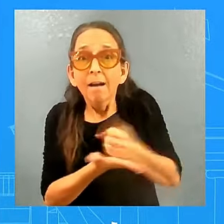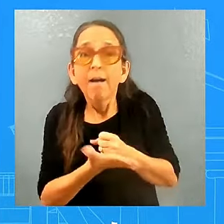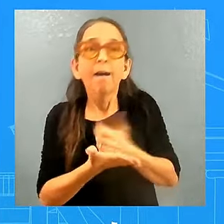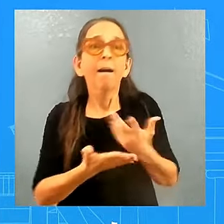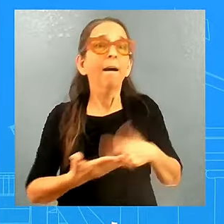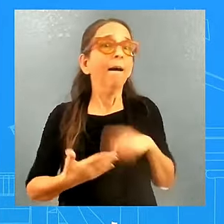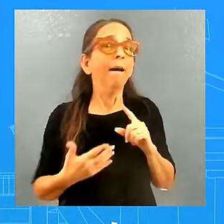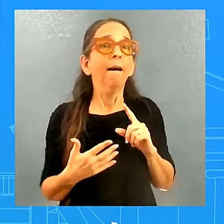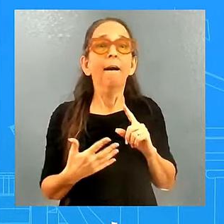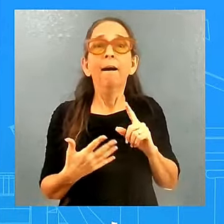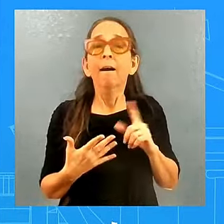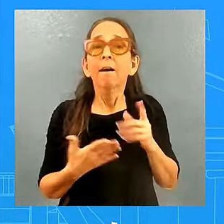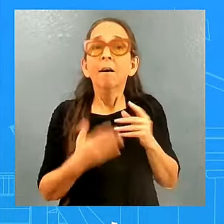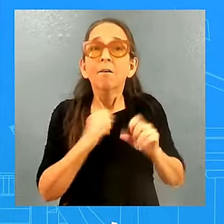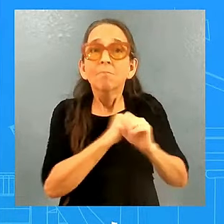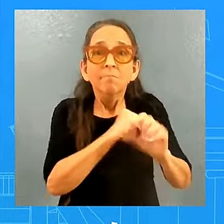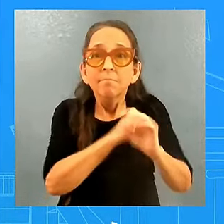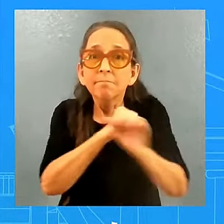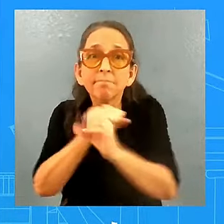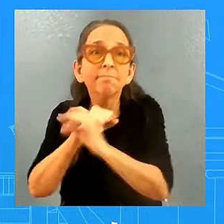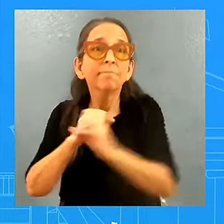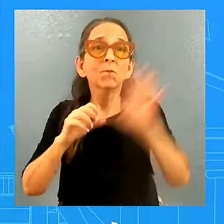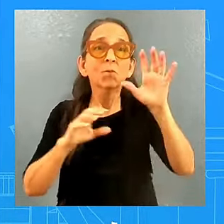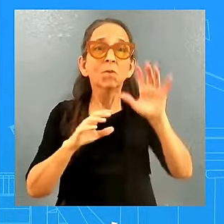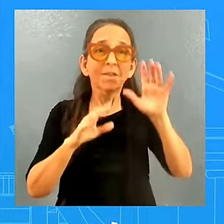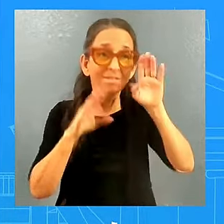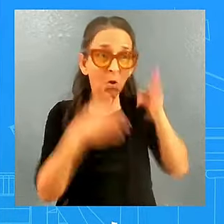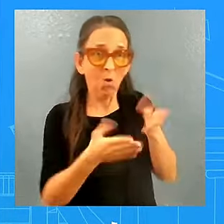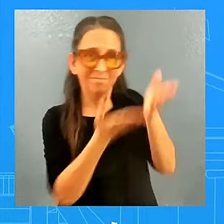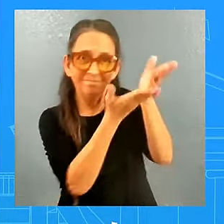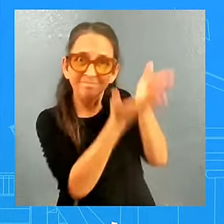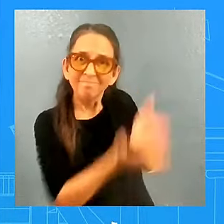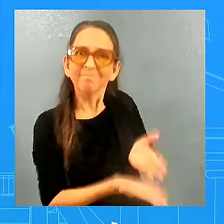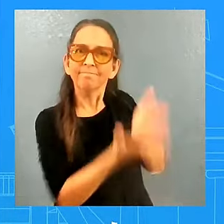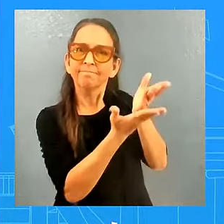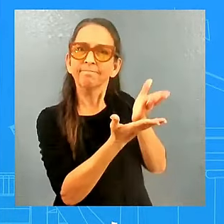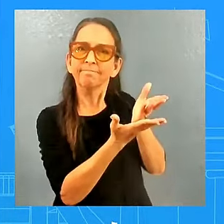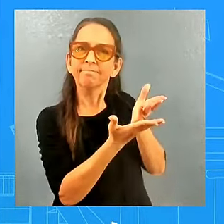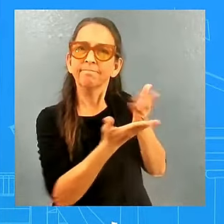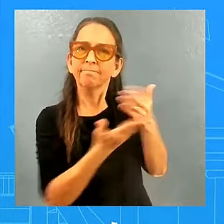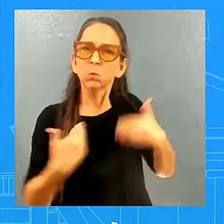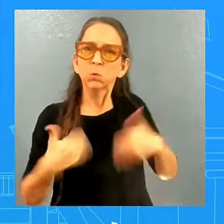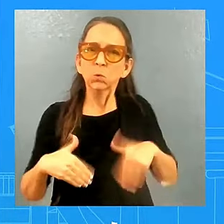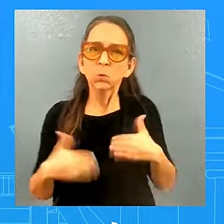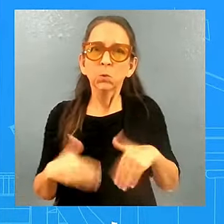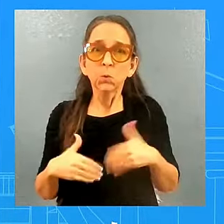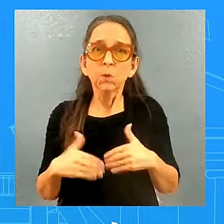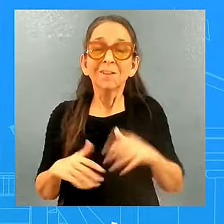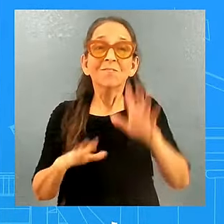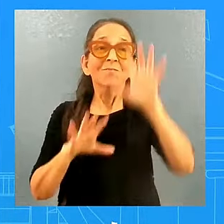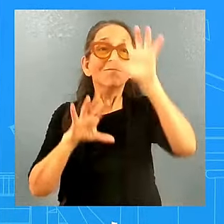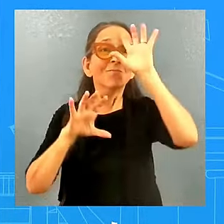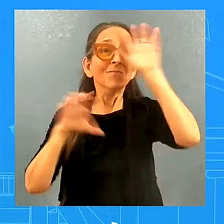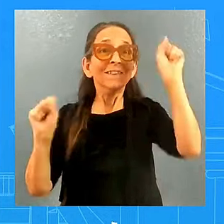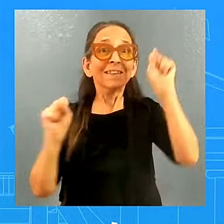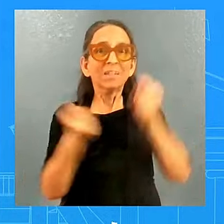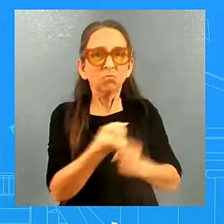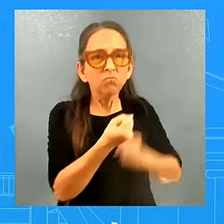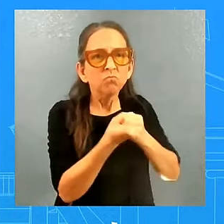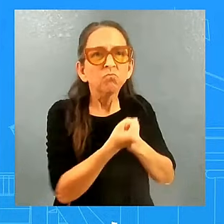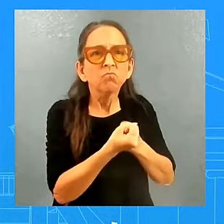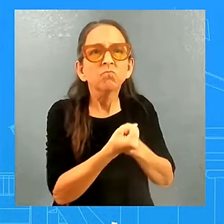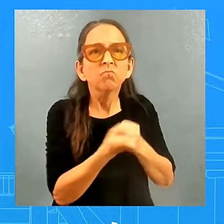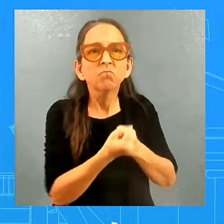campaign around her, right? A campaign that obviously the president built and was happy to hand that over to her.